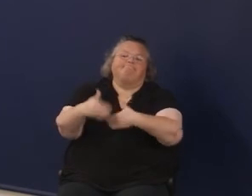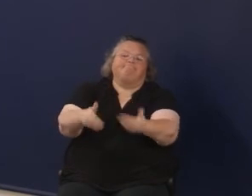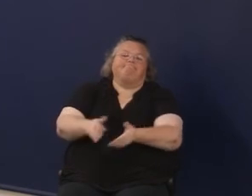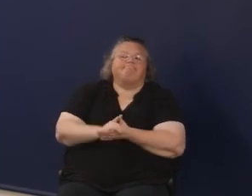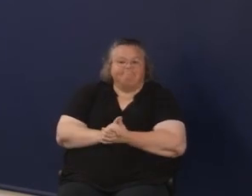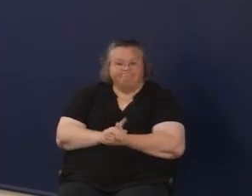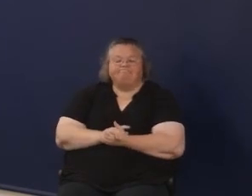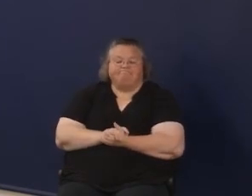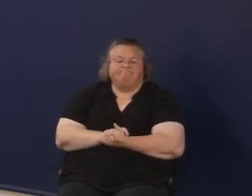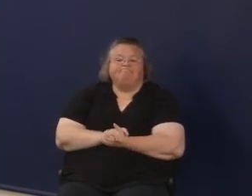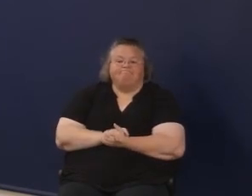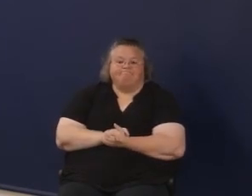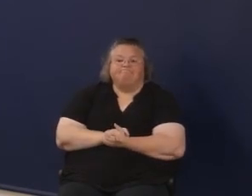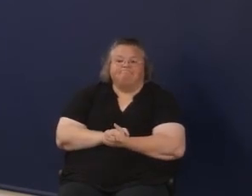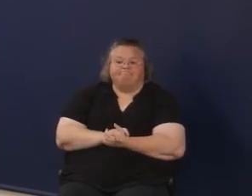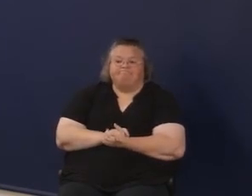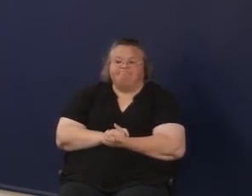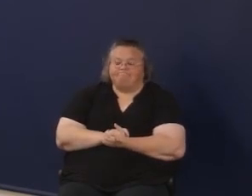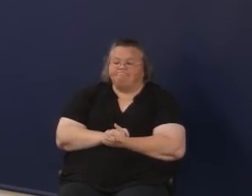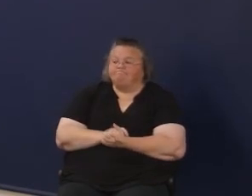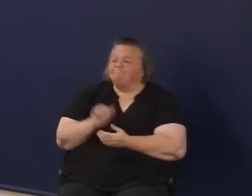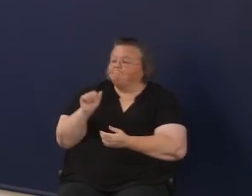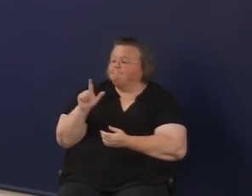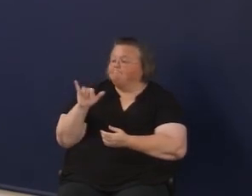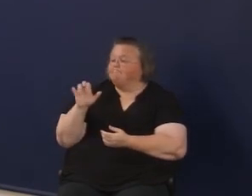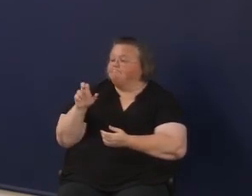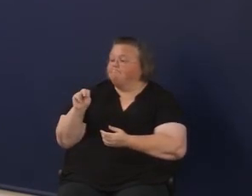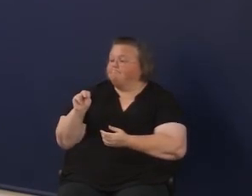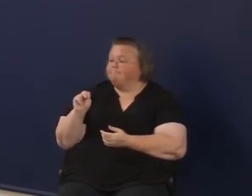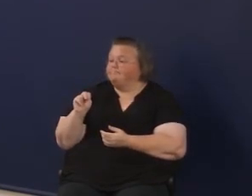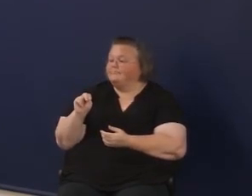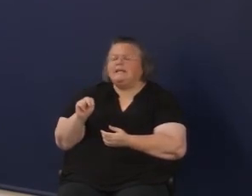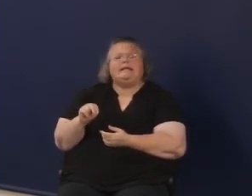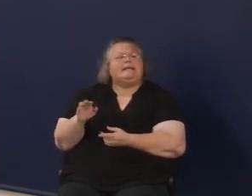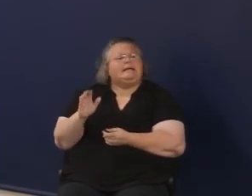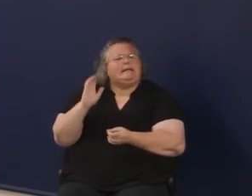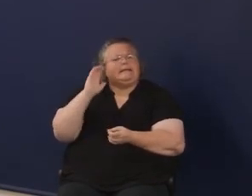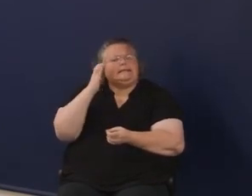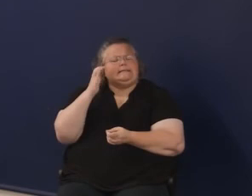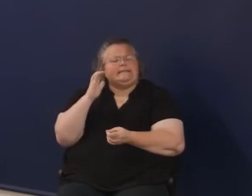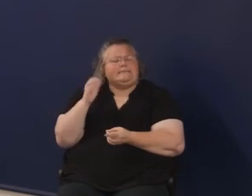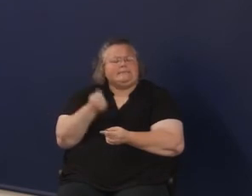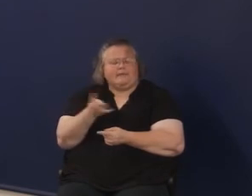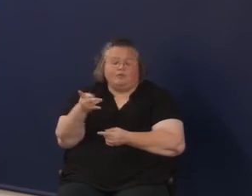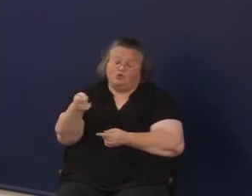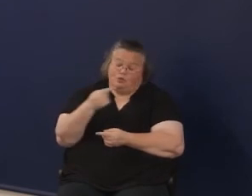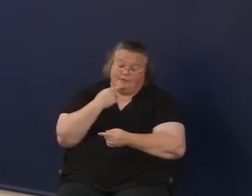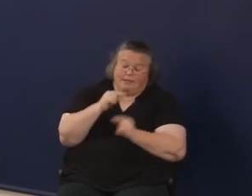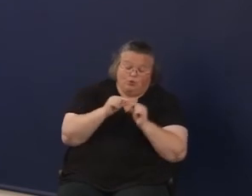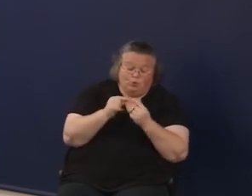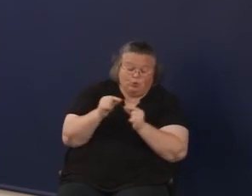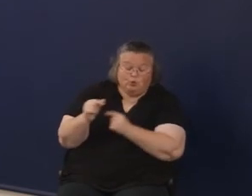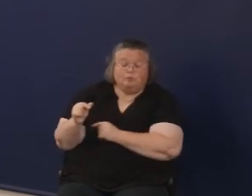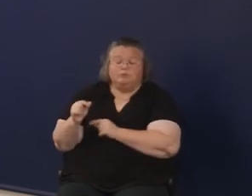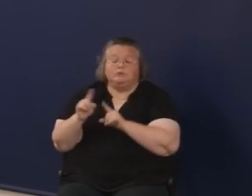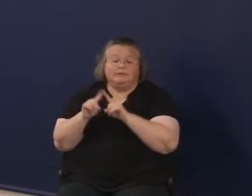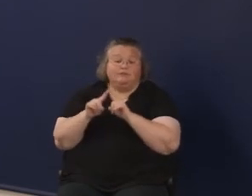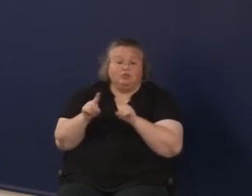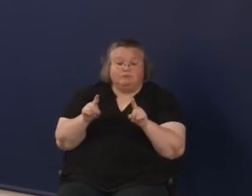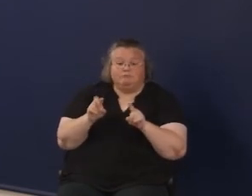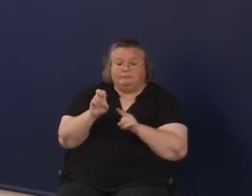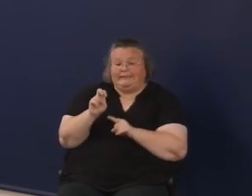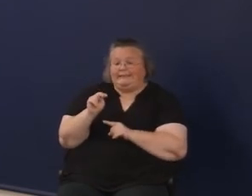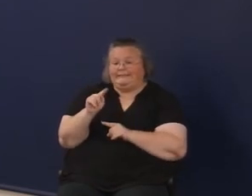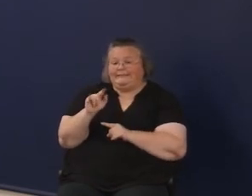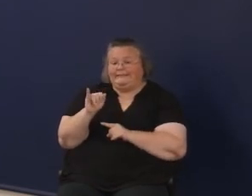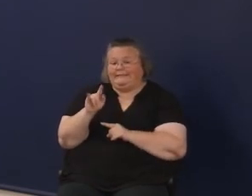work. Yes? Is there a way, there seems to be several, as you mentioned, groups and entities that are working on this. Is